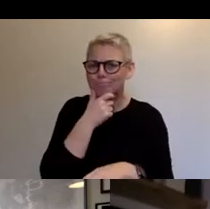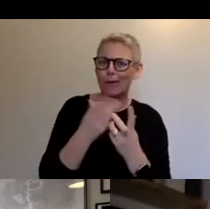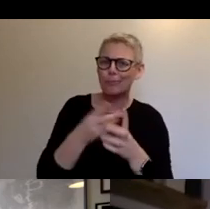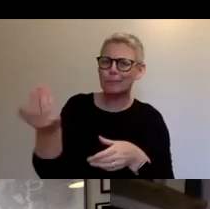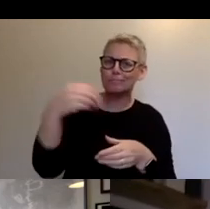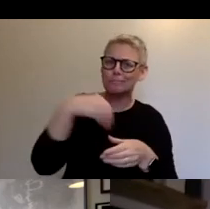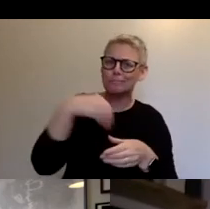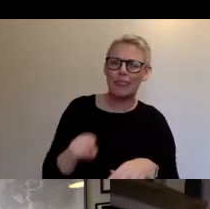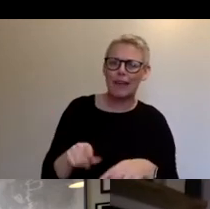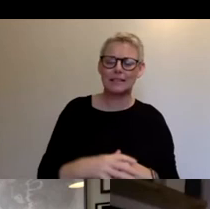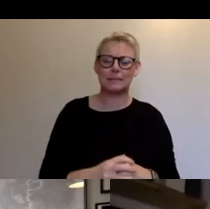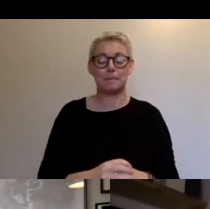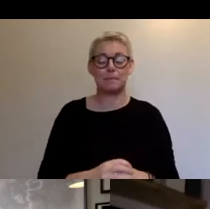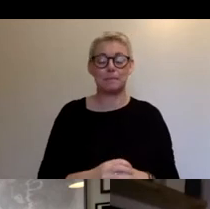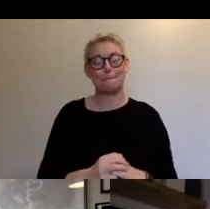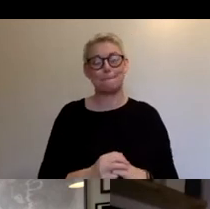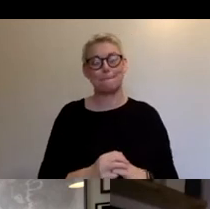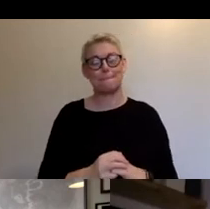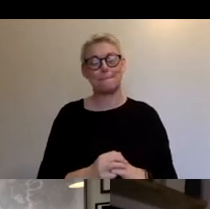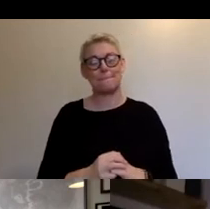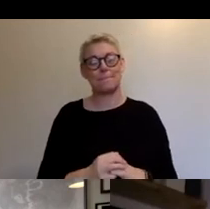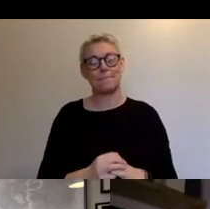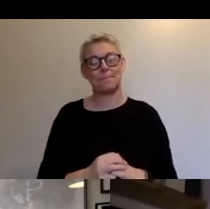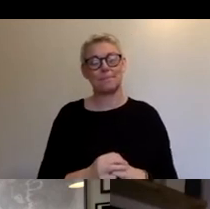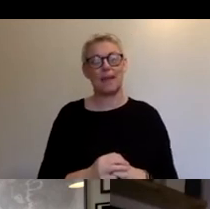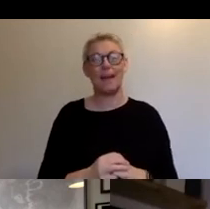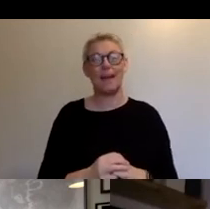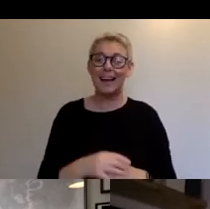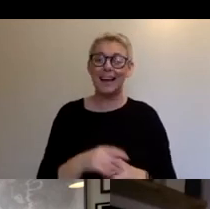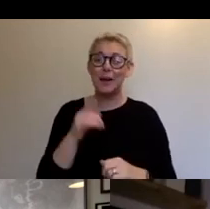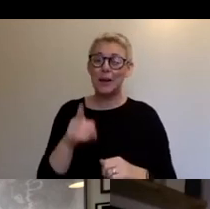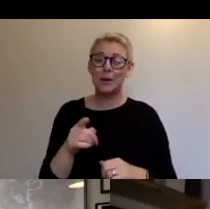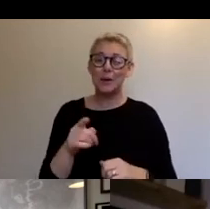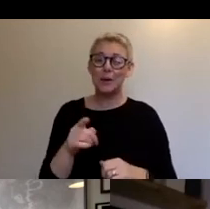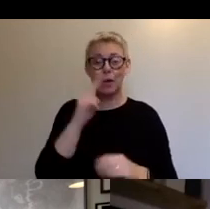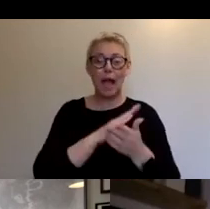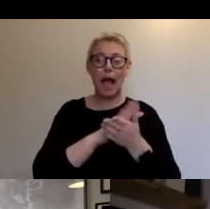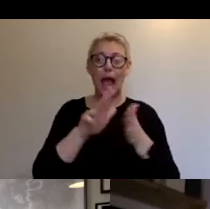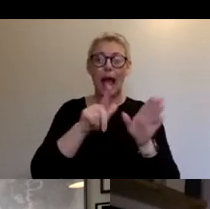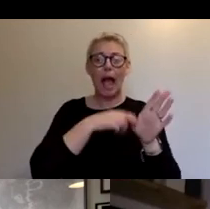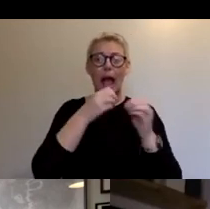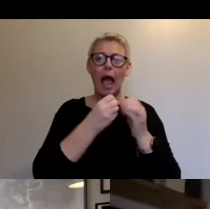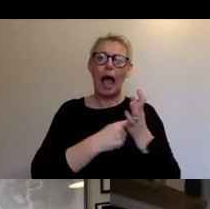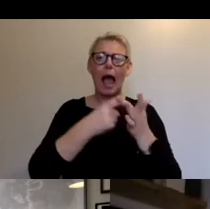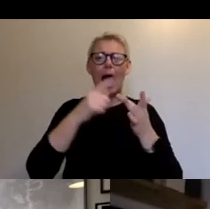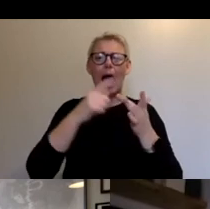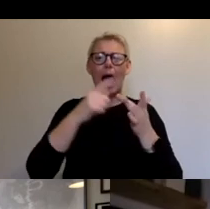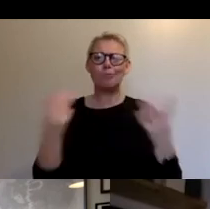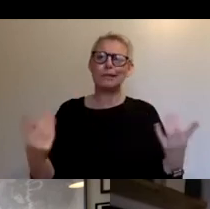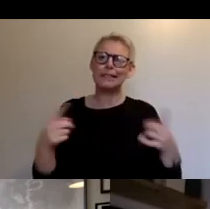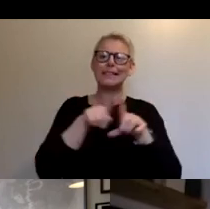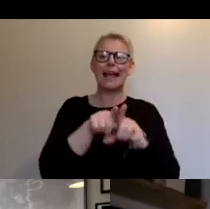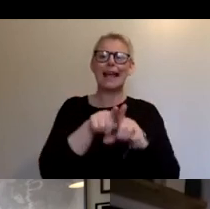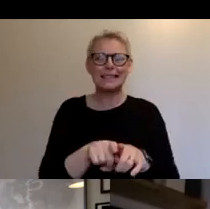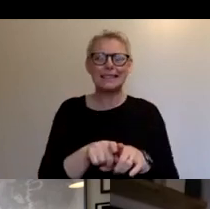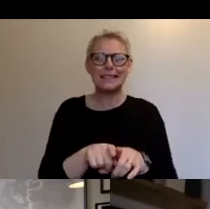I mean, it's really interesting that we're giving it a name now because I feel like we've been doing this for decades, but, um, in, in lots of different